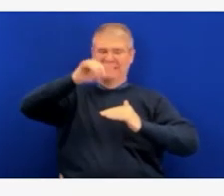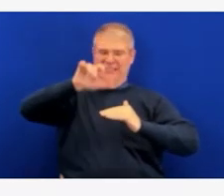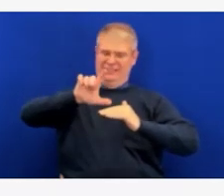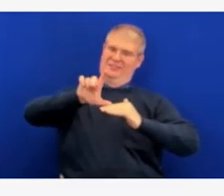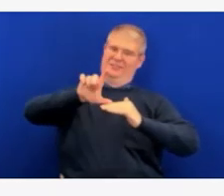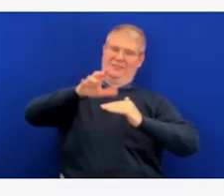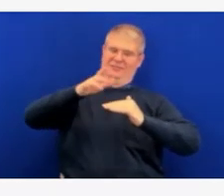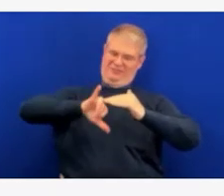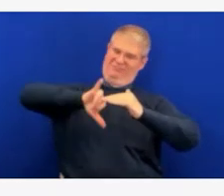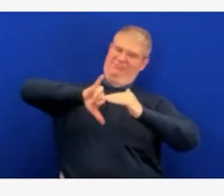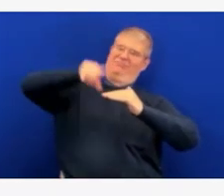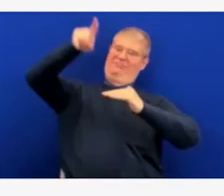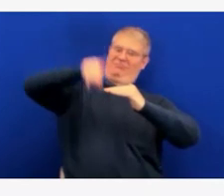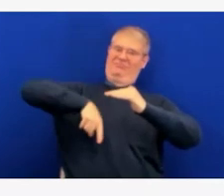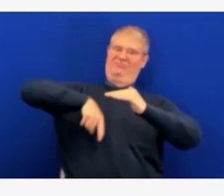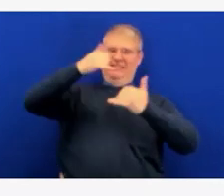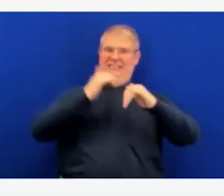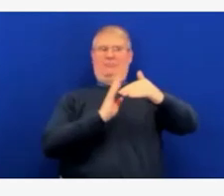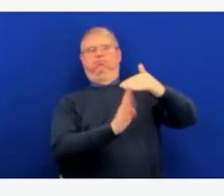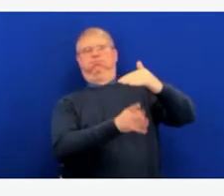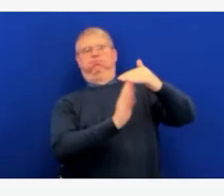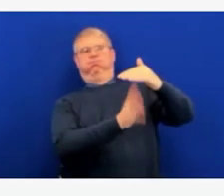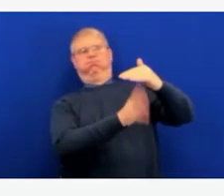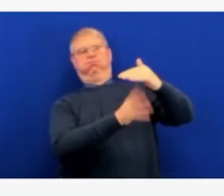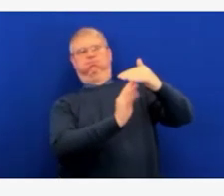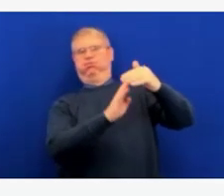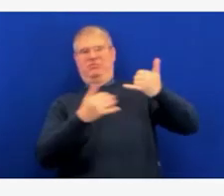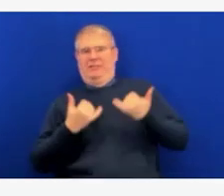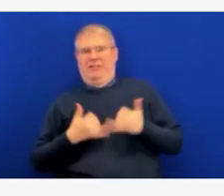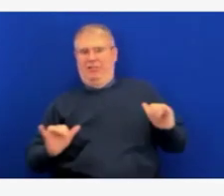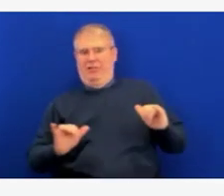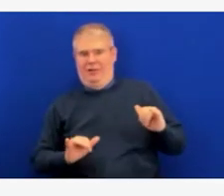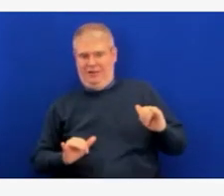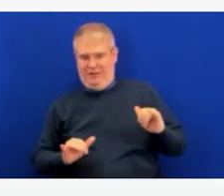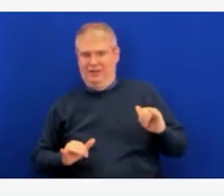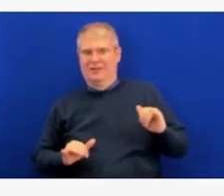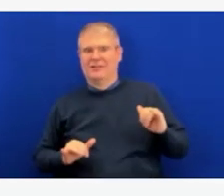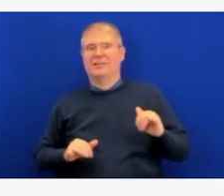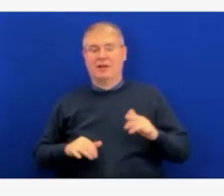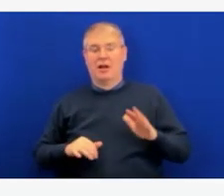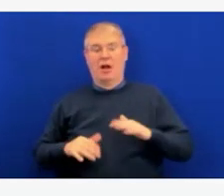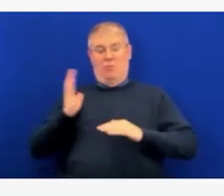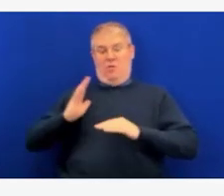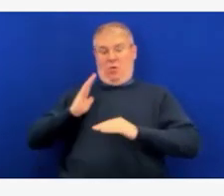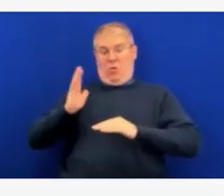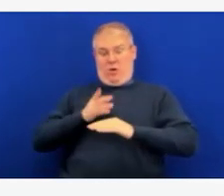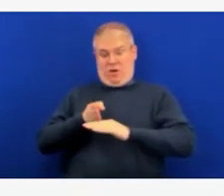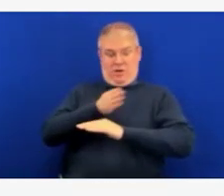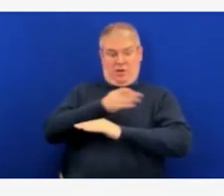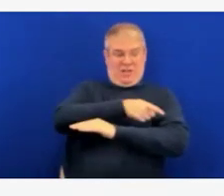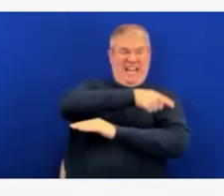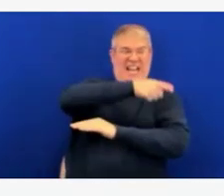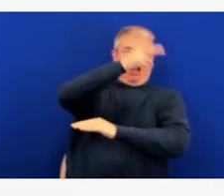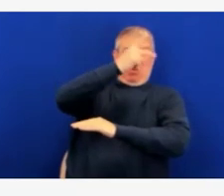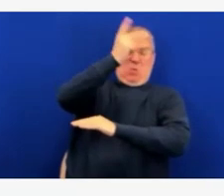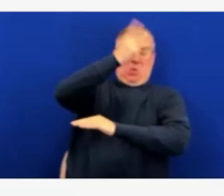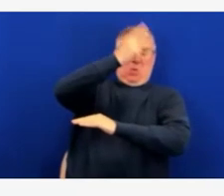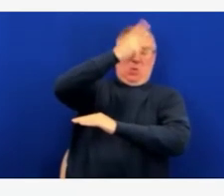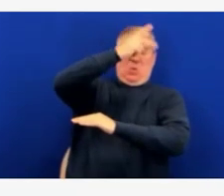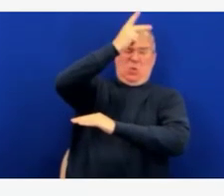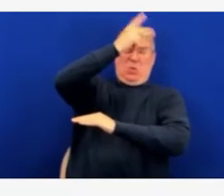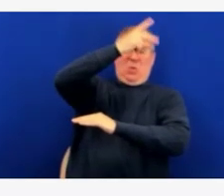decrease proportional to the cases going down, but it's still that high level.